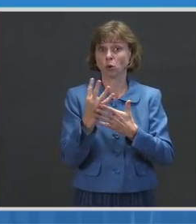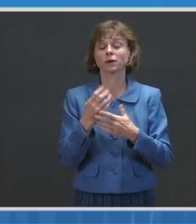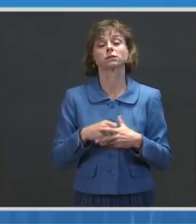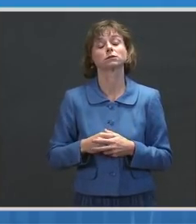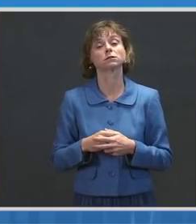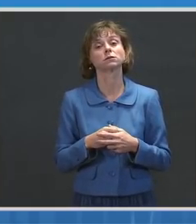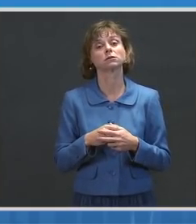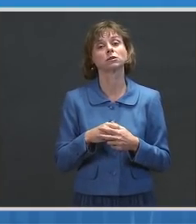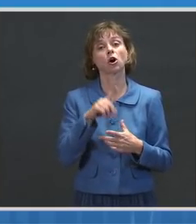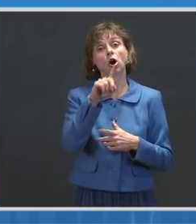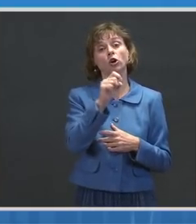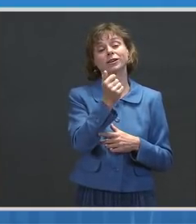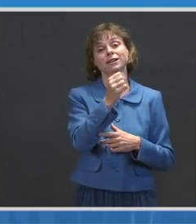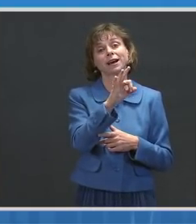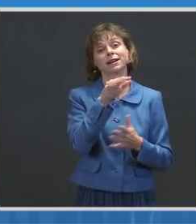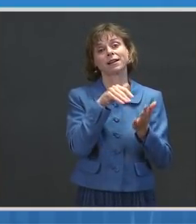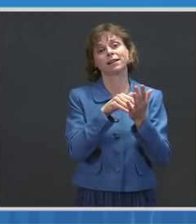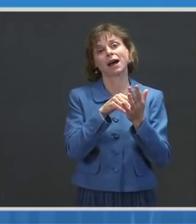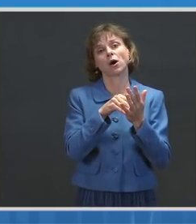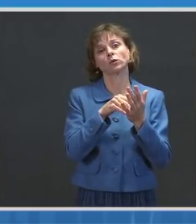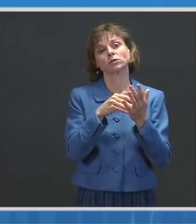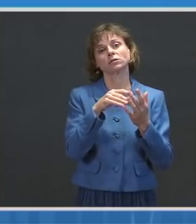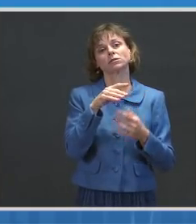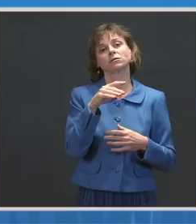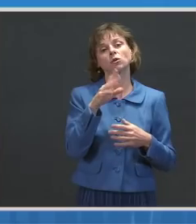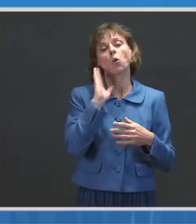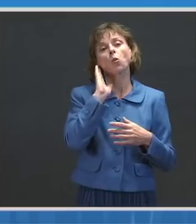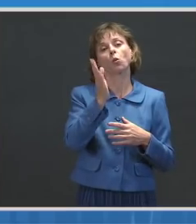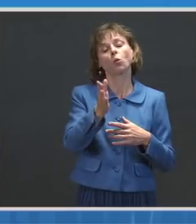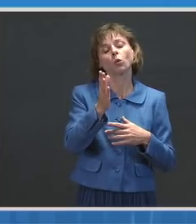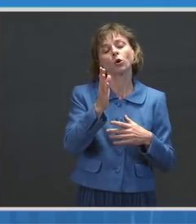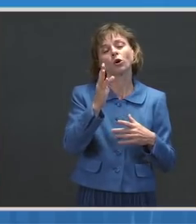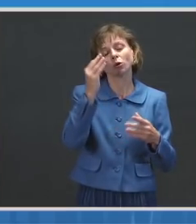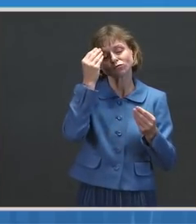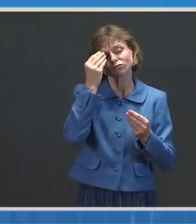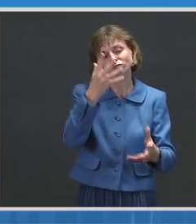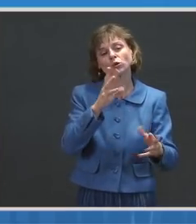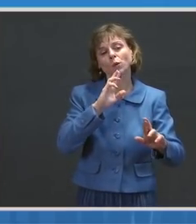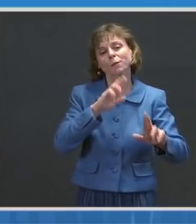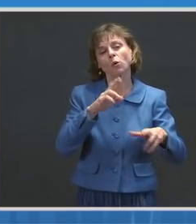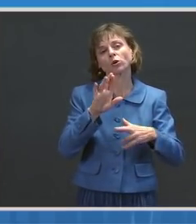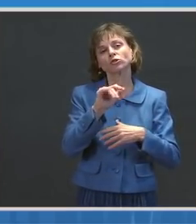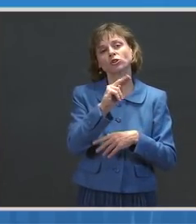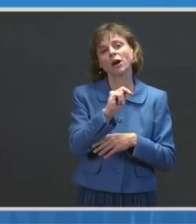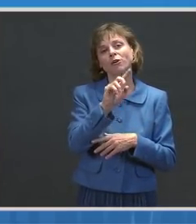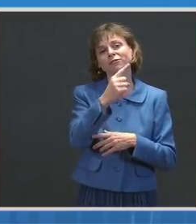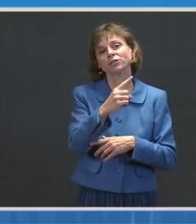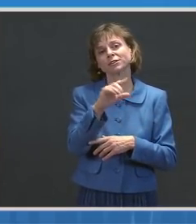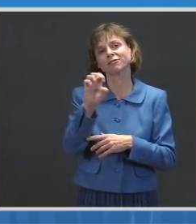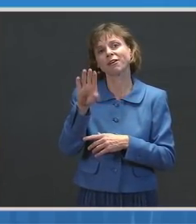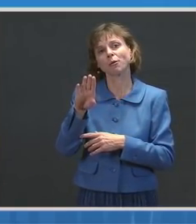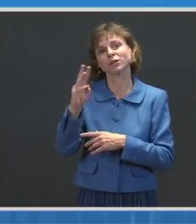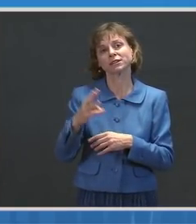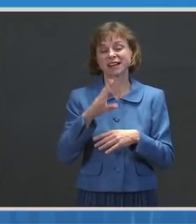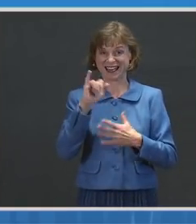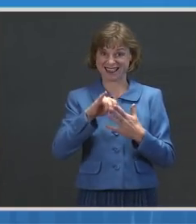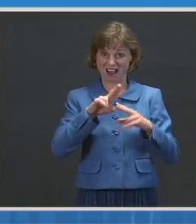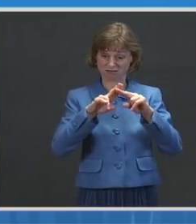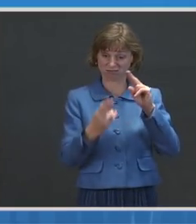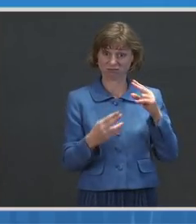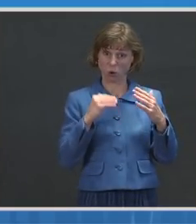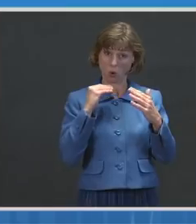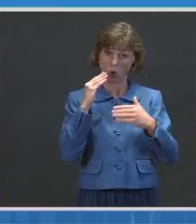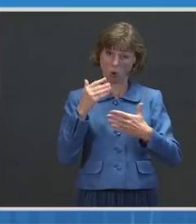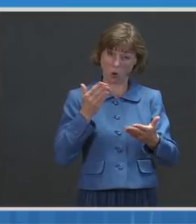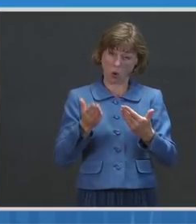new cases were reported between January 31st and February 6th. That's a drop of nearly 20 percent from the prior